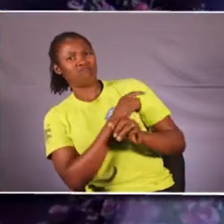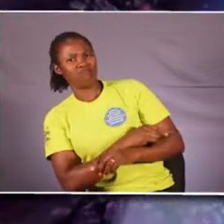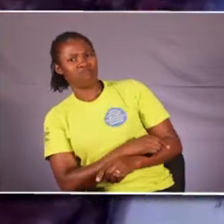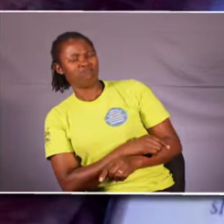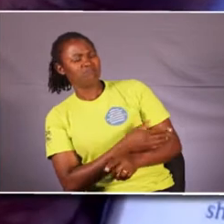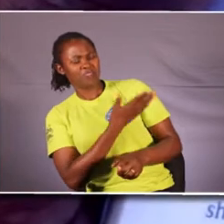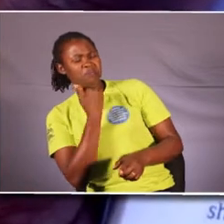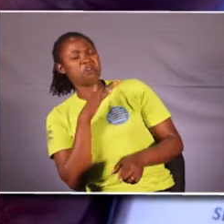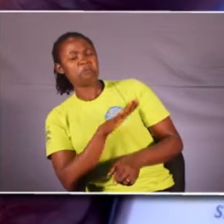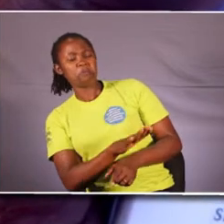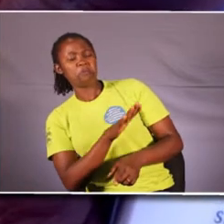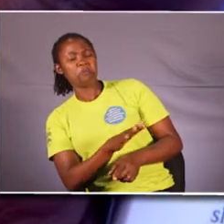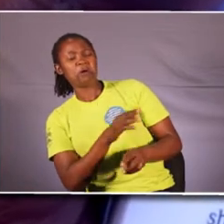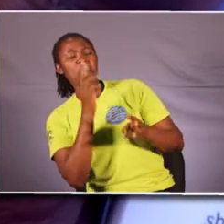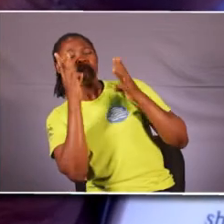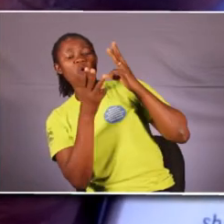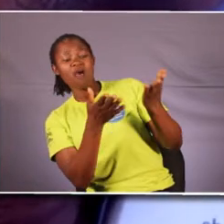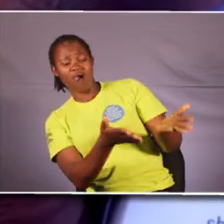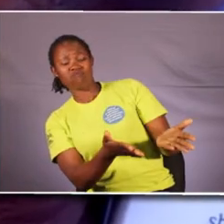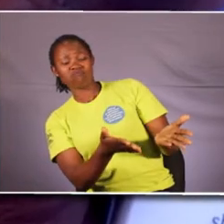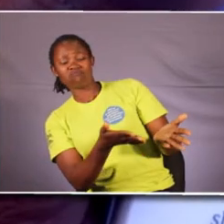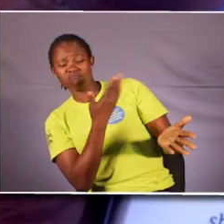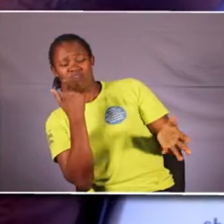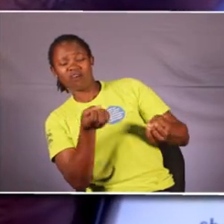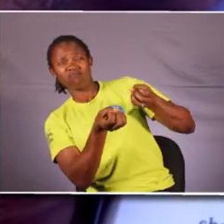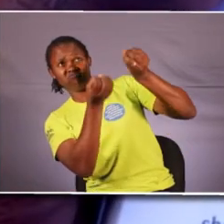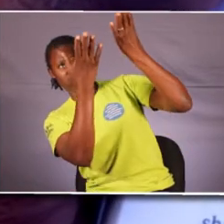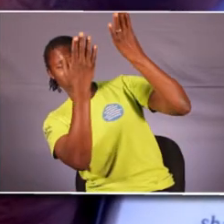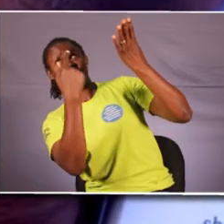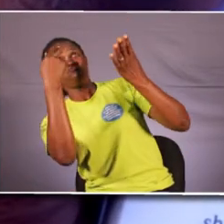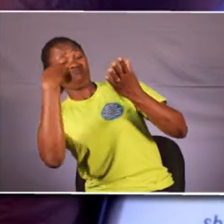Cast all your cares and worries upon me, for I care for you.